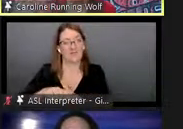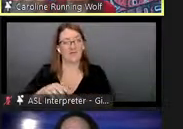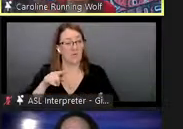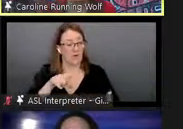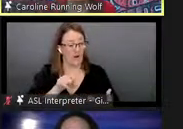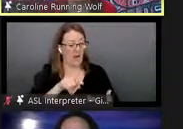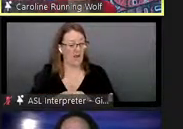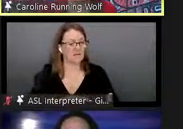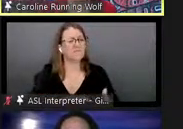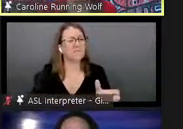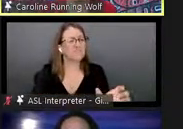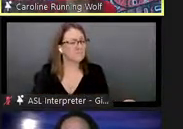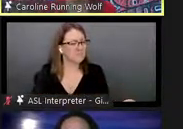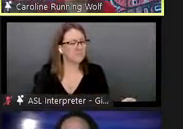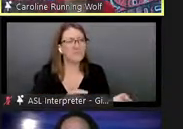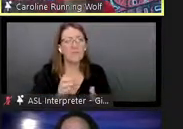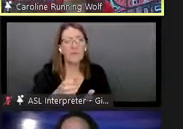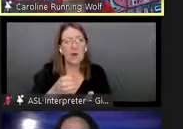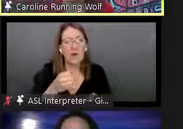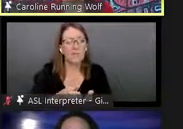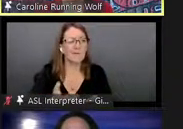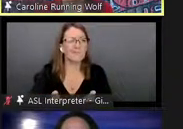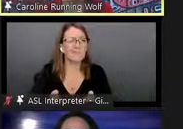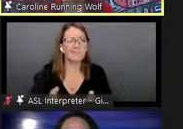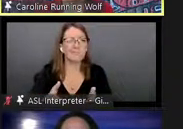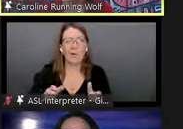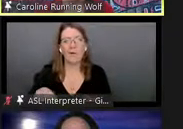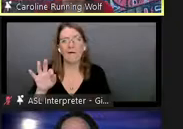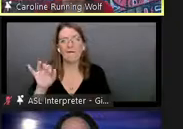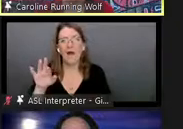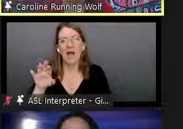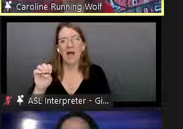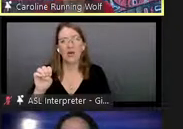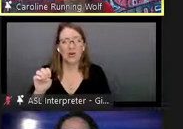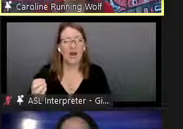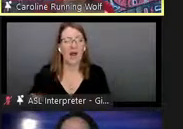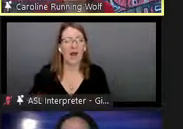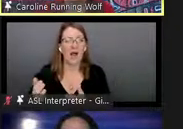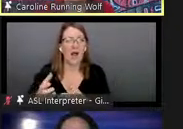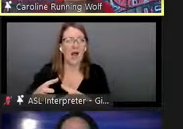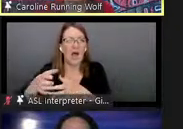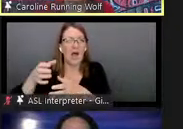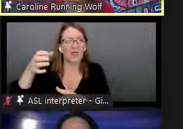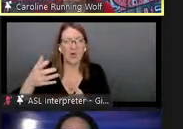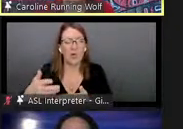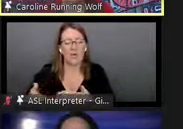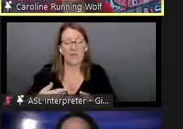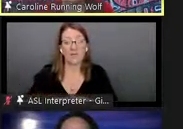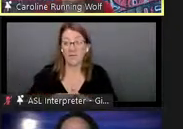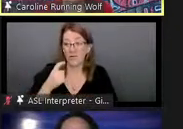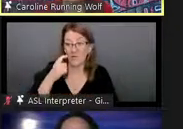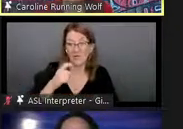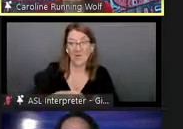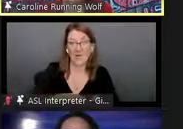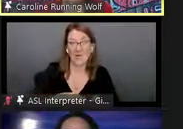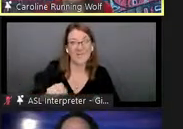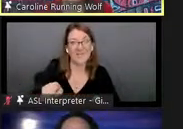or bowl or fire hydrant or whatever and as you just noticed in michael's hands-on